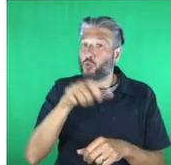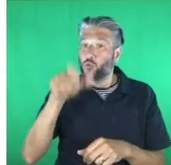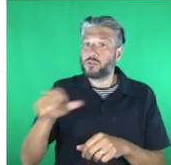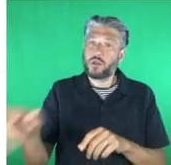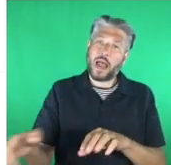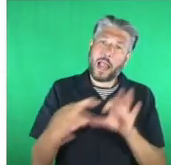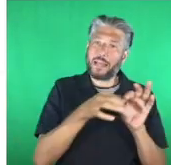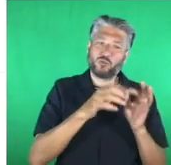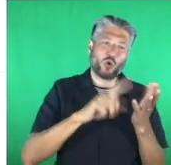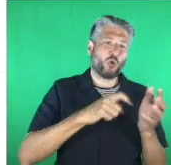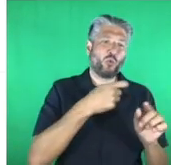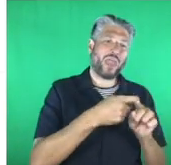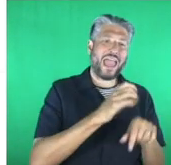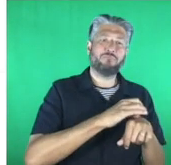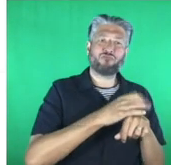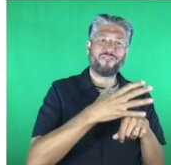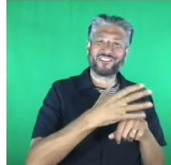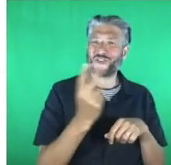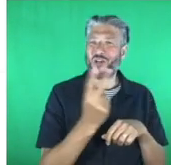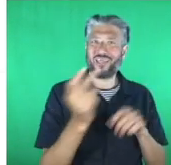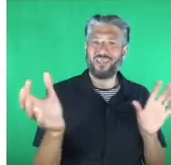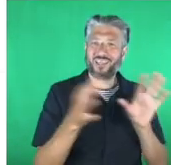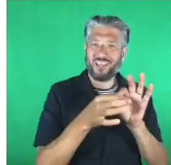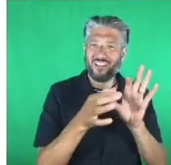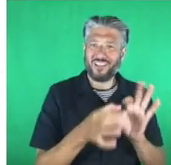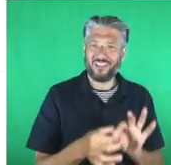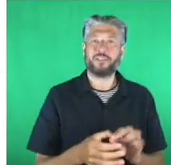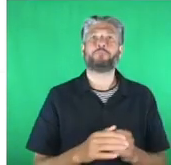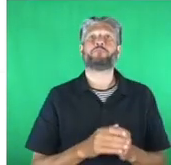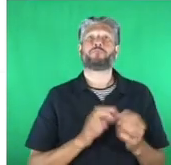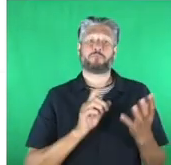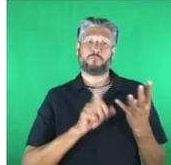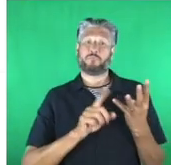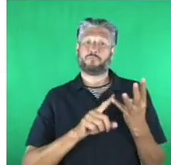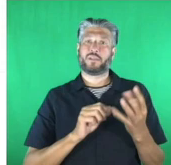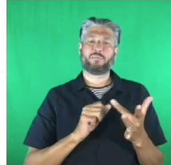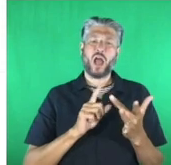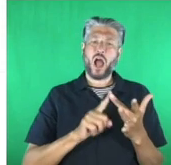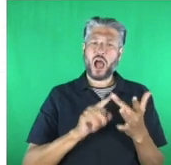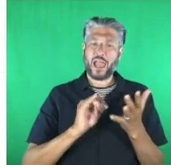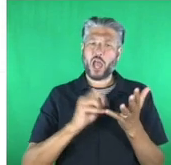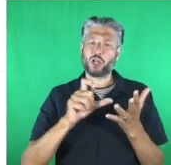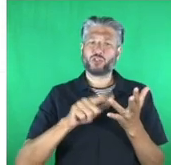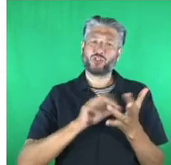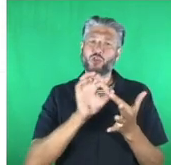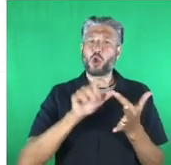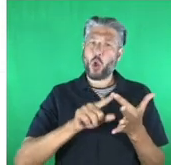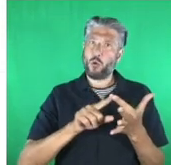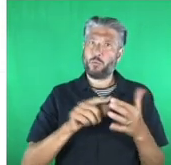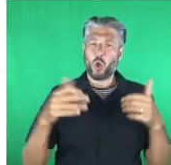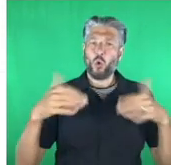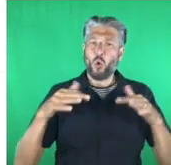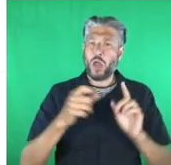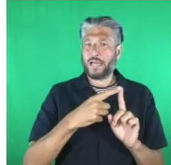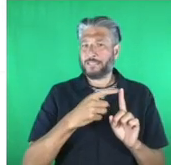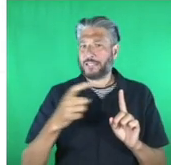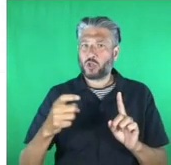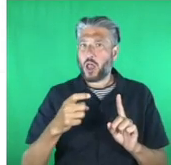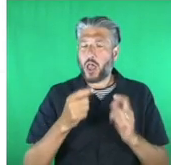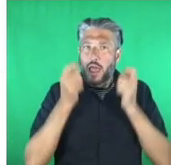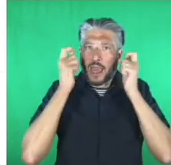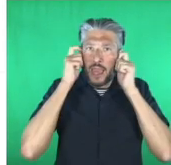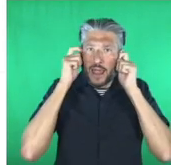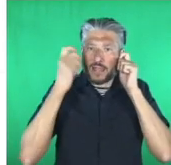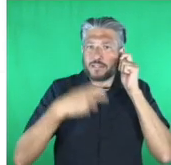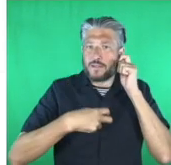student oison o'sullivan's eyescope is also known as an enhanced digital stethoscope this innovative idea is based around an